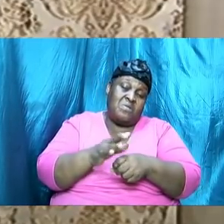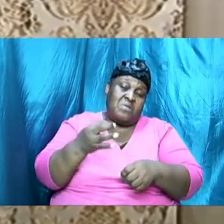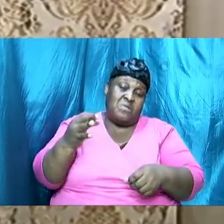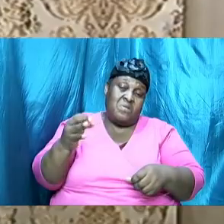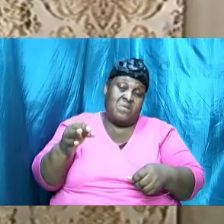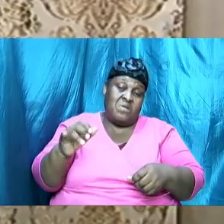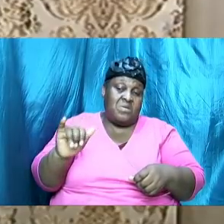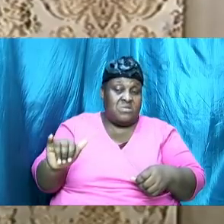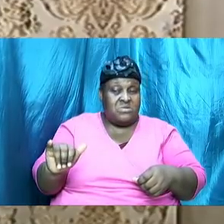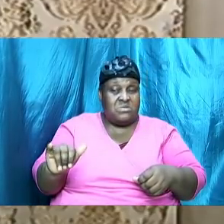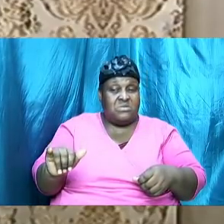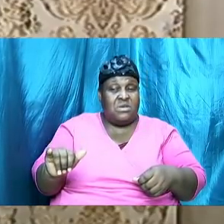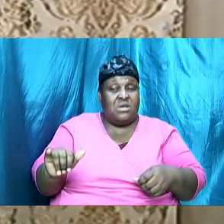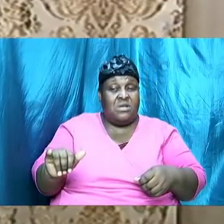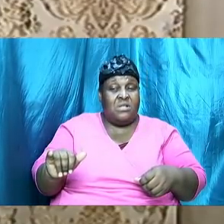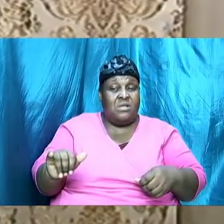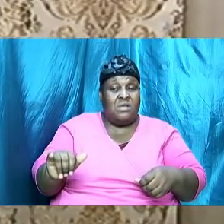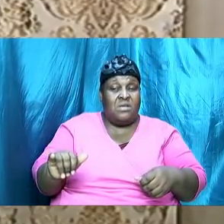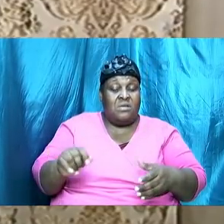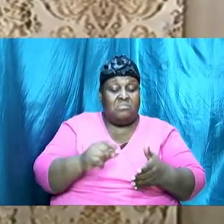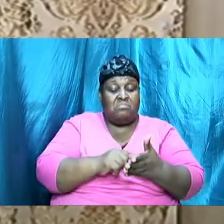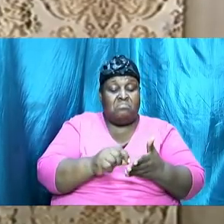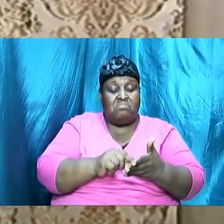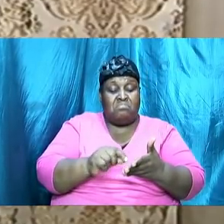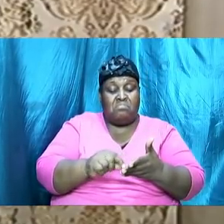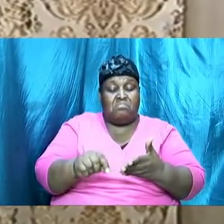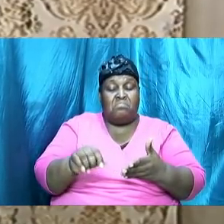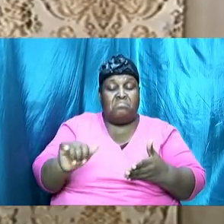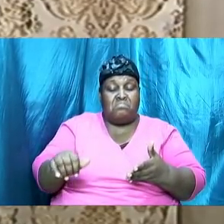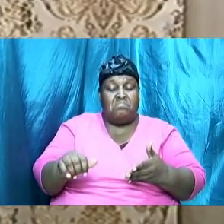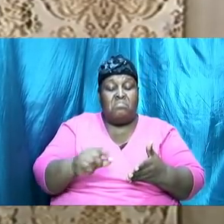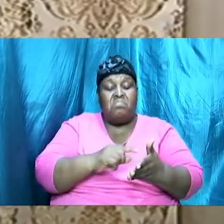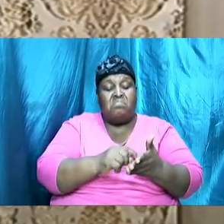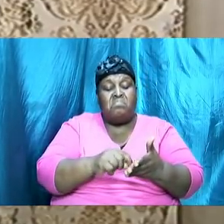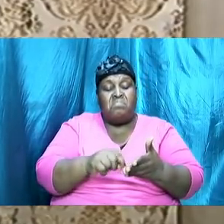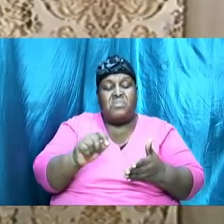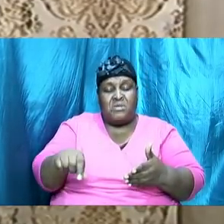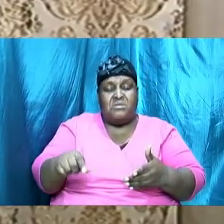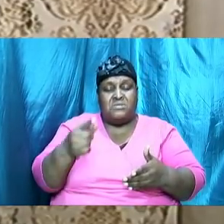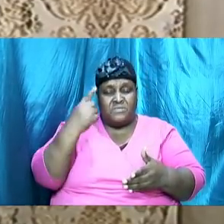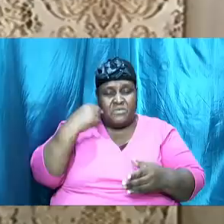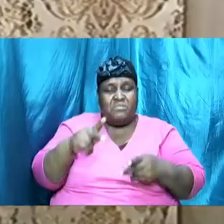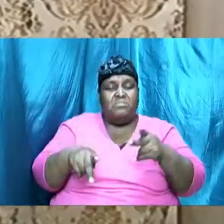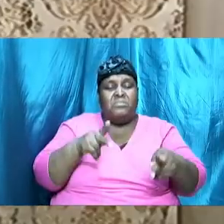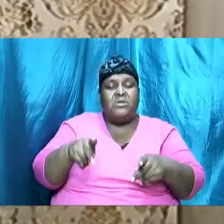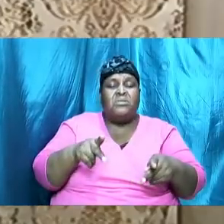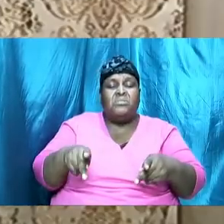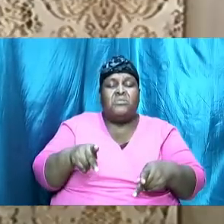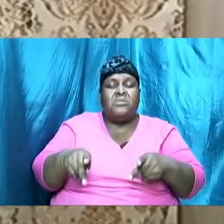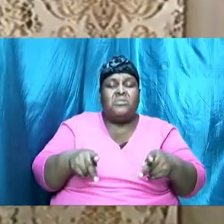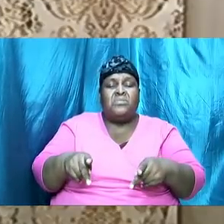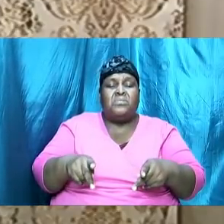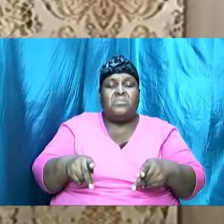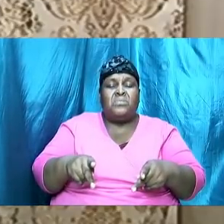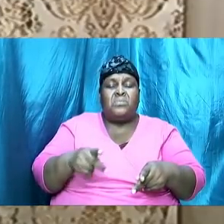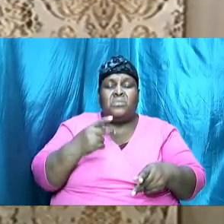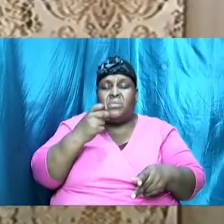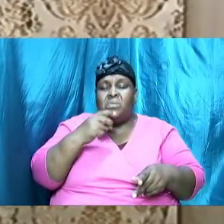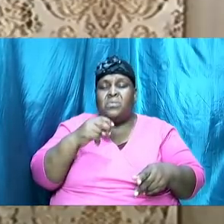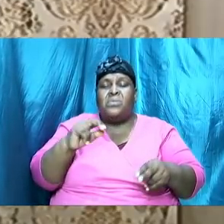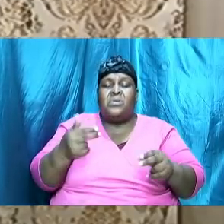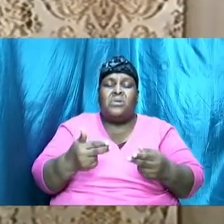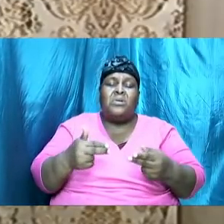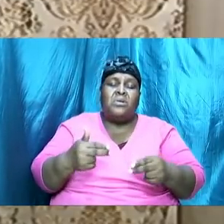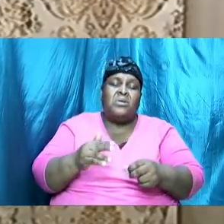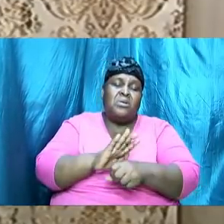can still make a note that this is particularly for that and of course we will know how to do it and what to do to